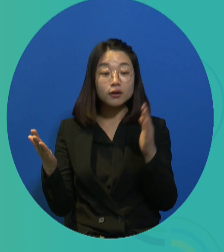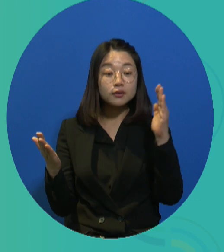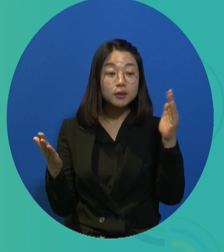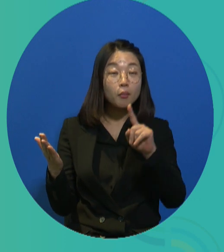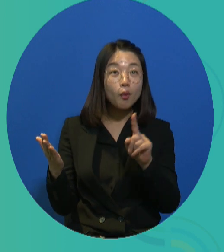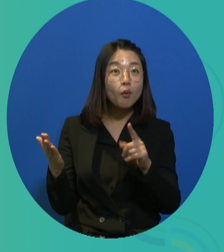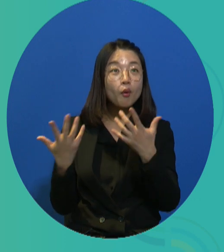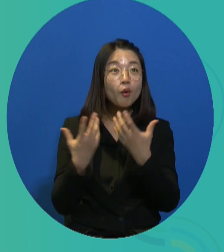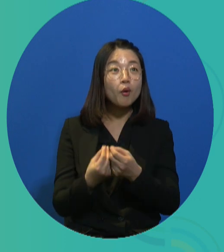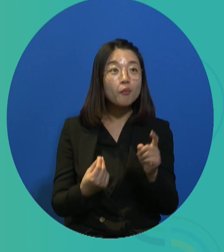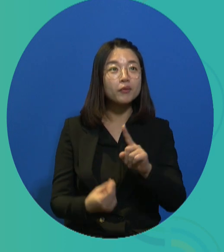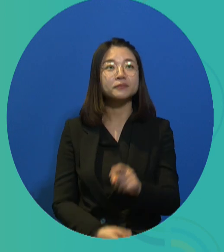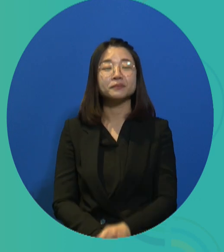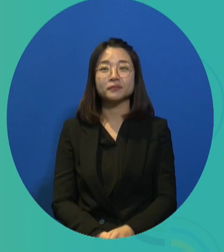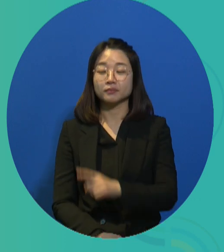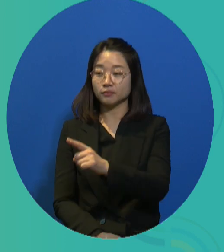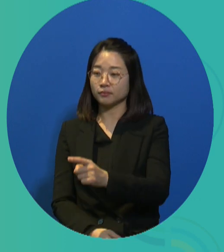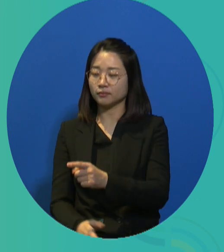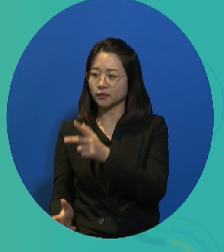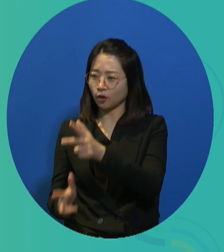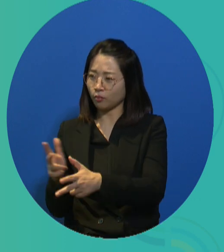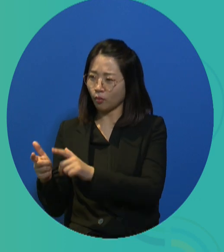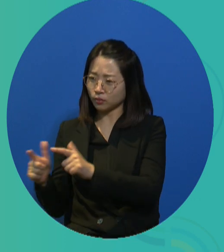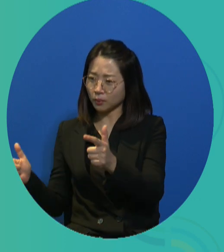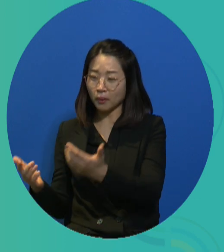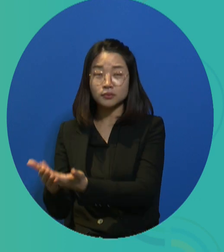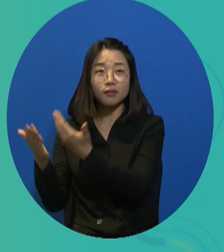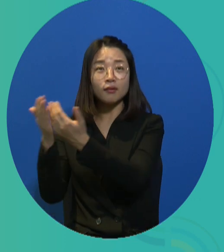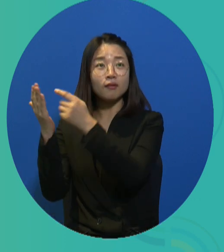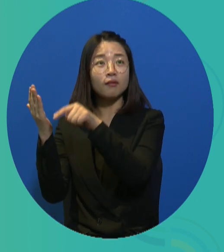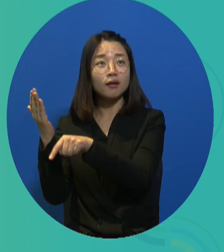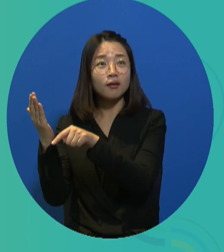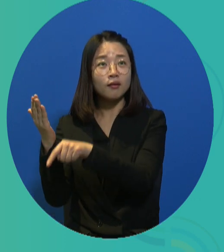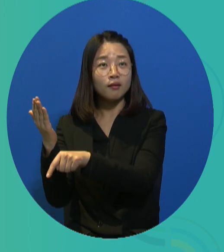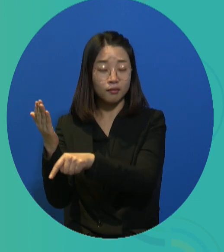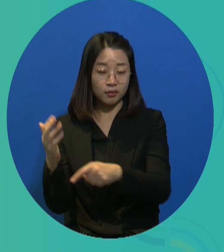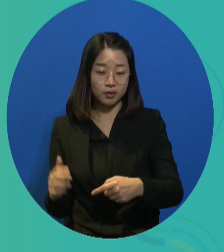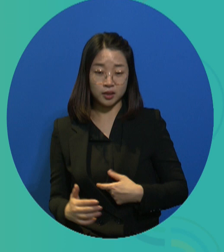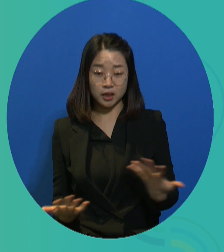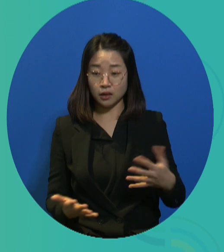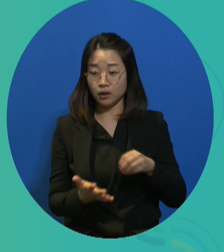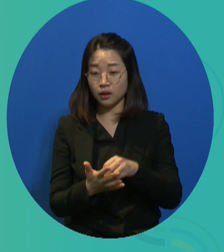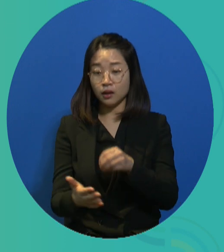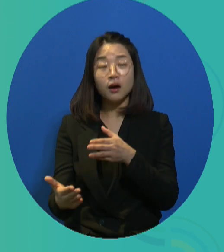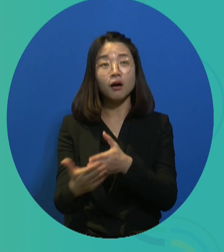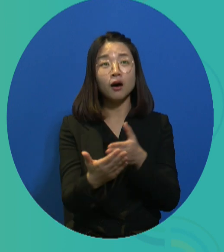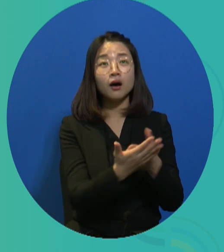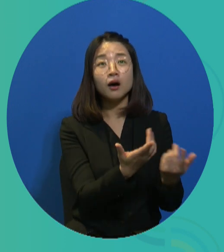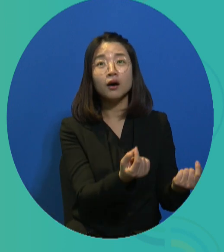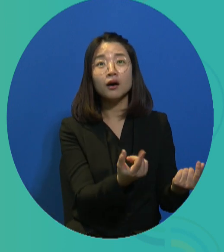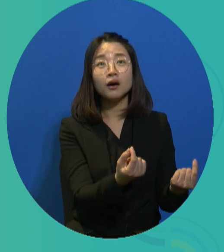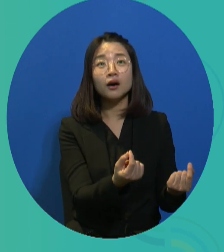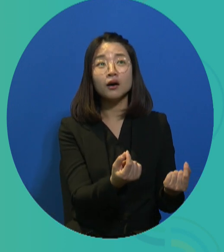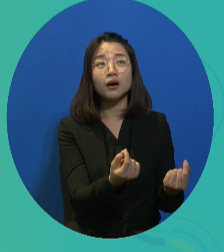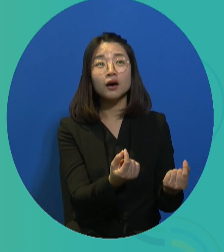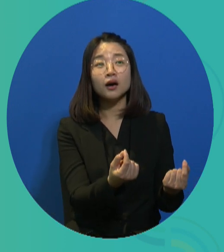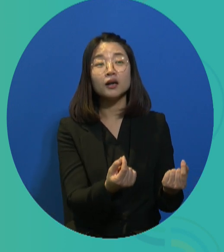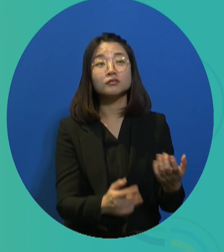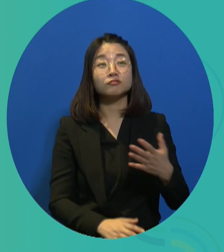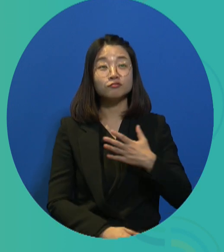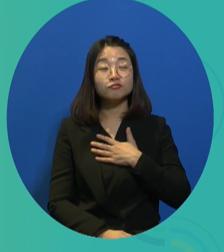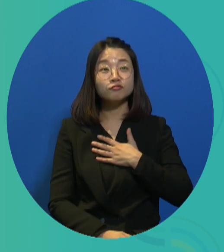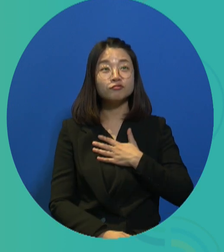The translator of this book provided this paraphrase of the book, and it says here that the fourth industrial revolution would